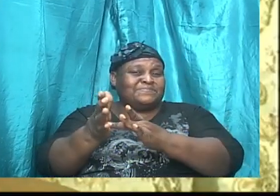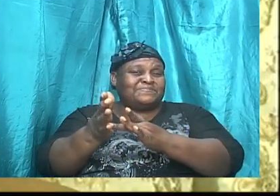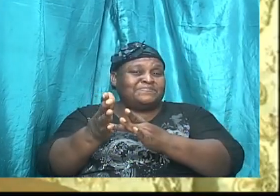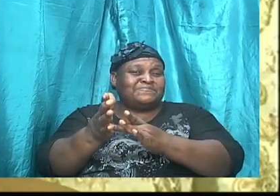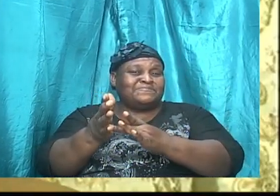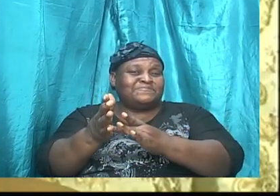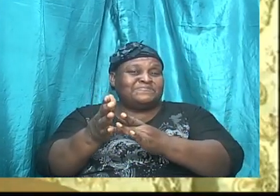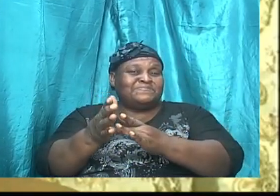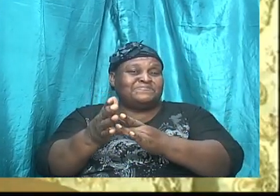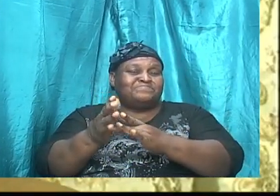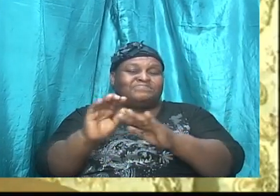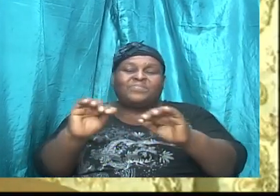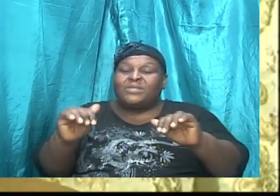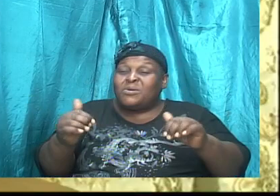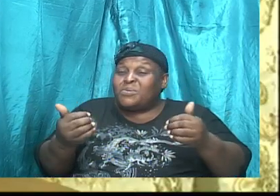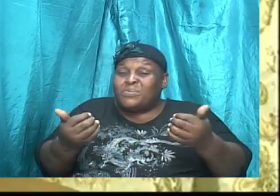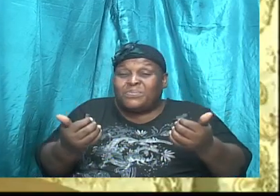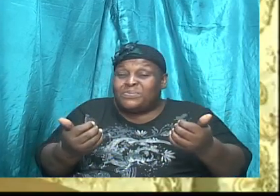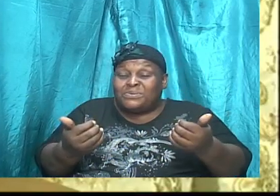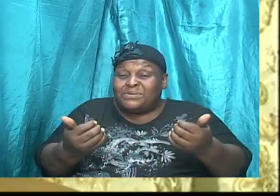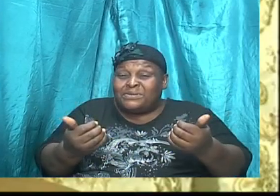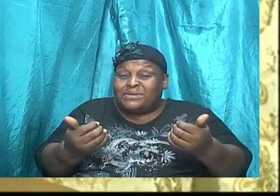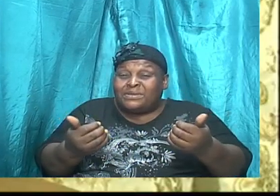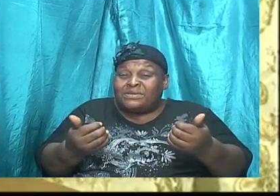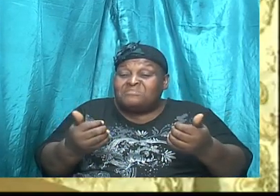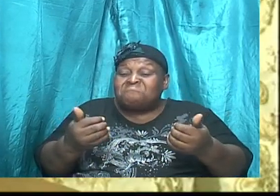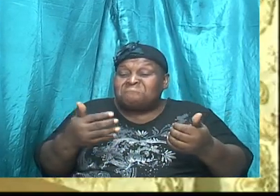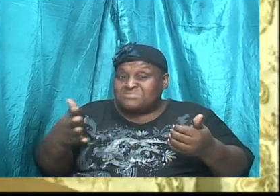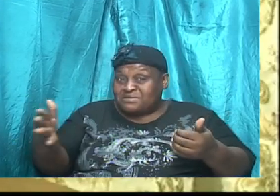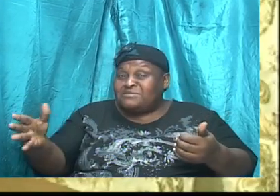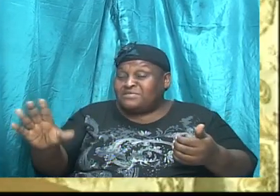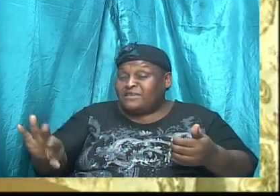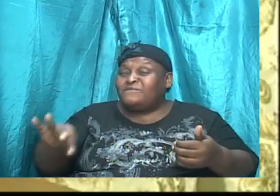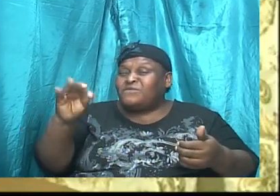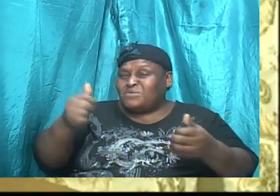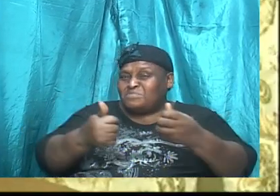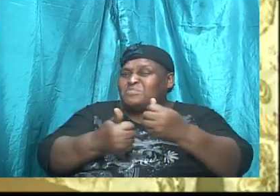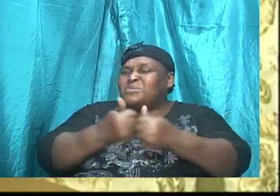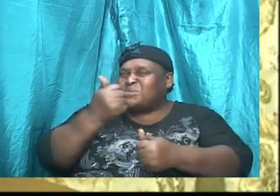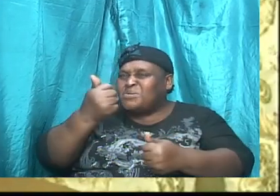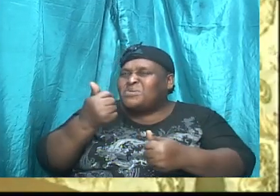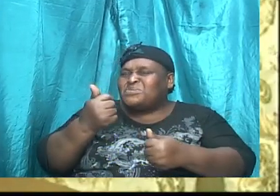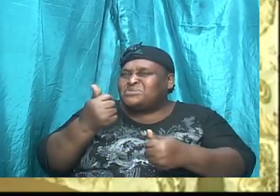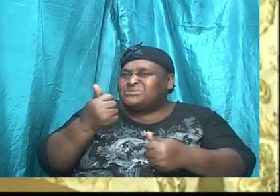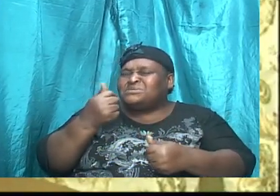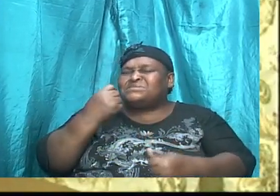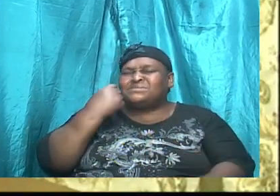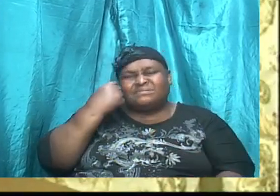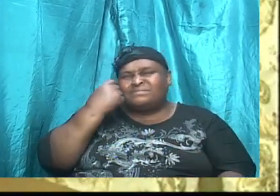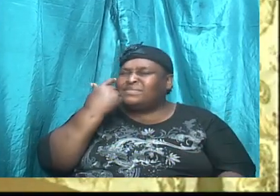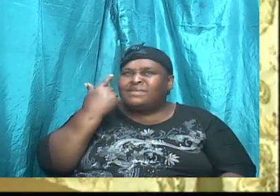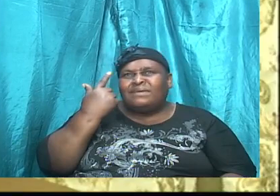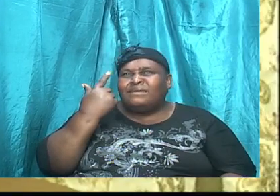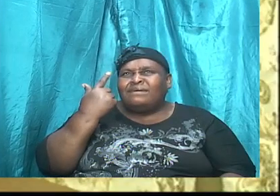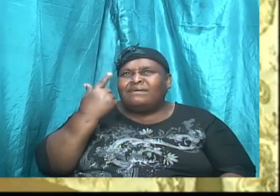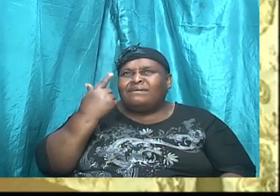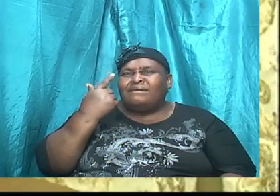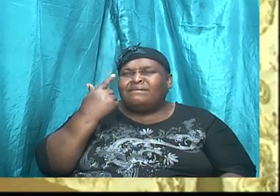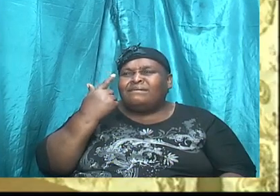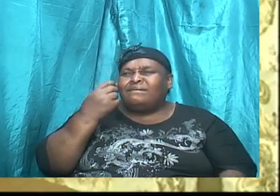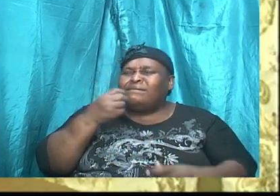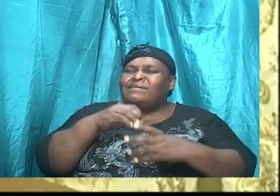However, the thing that I found most astonishing is the contrast